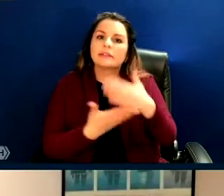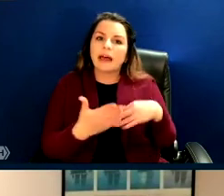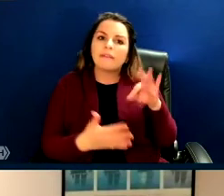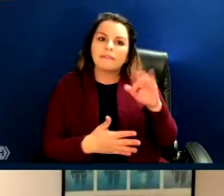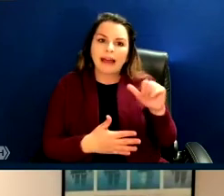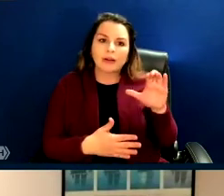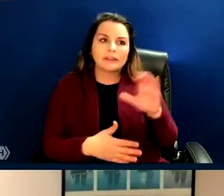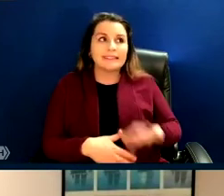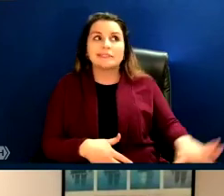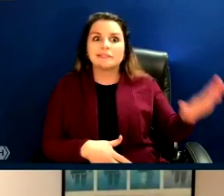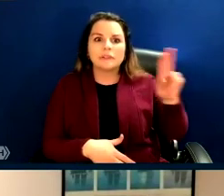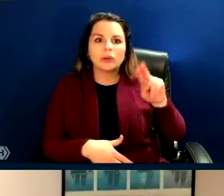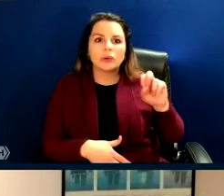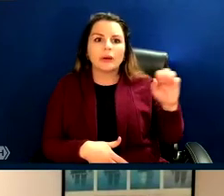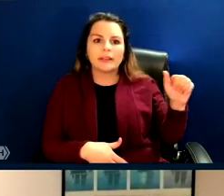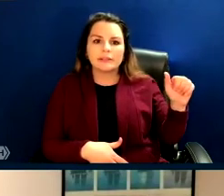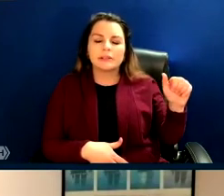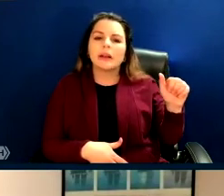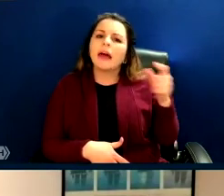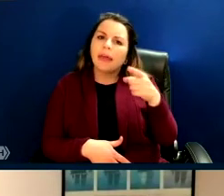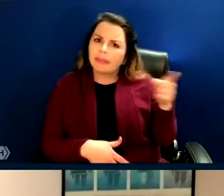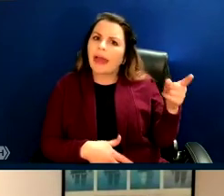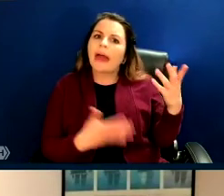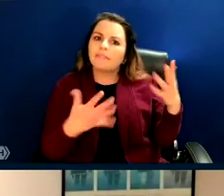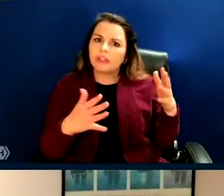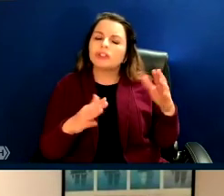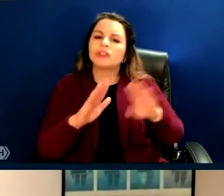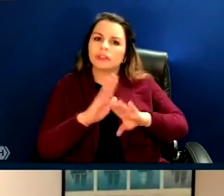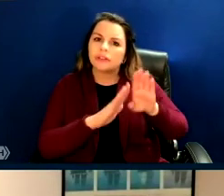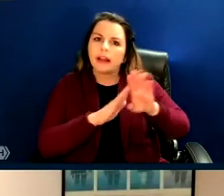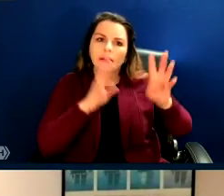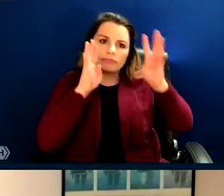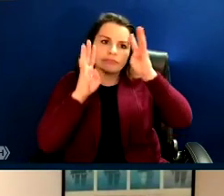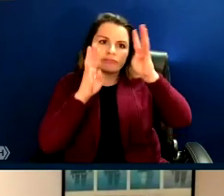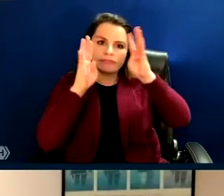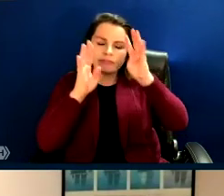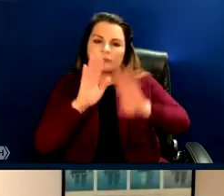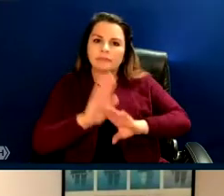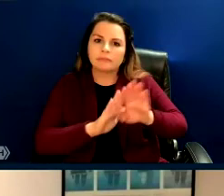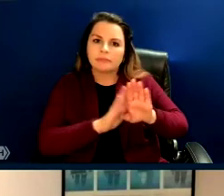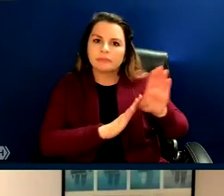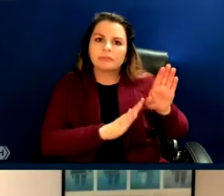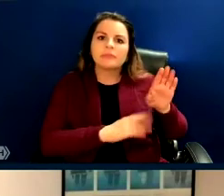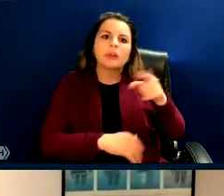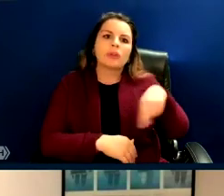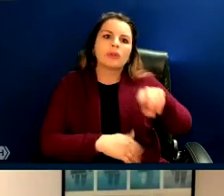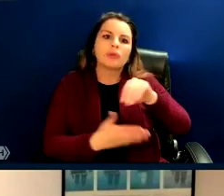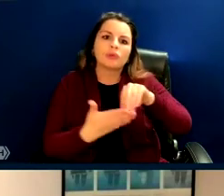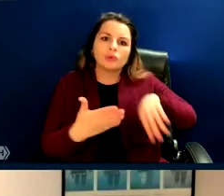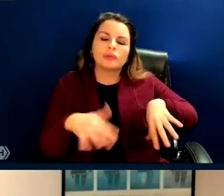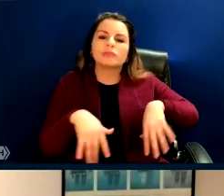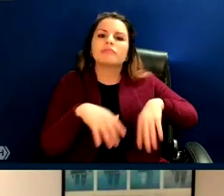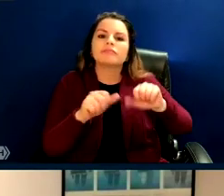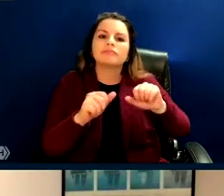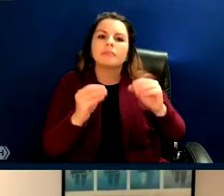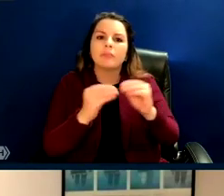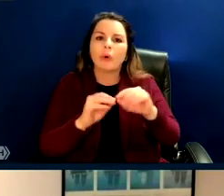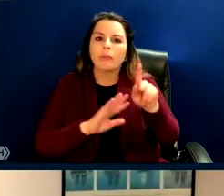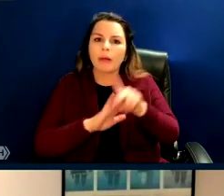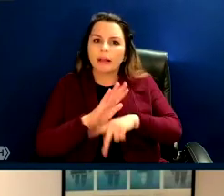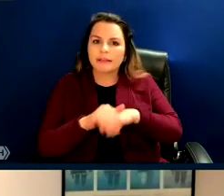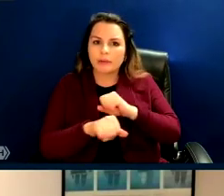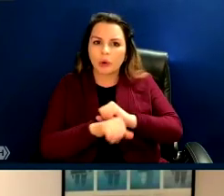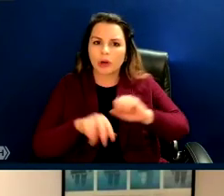around the country who are developing in students to take on policy work.